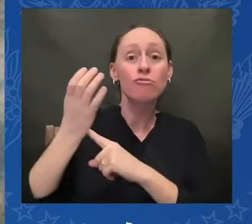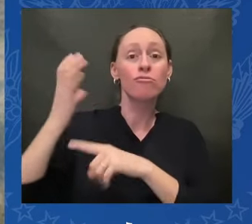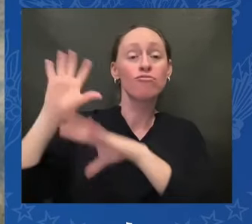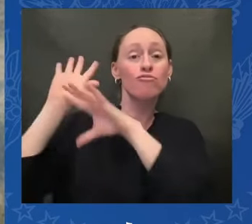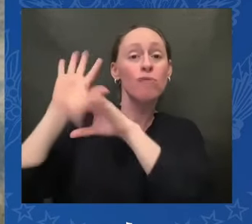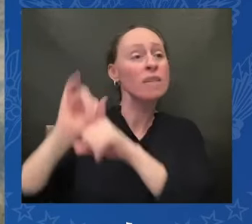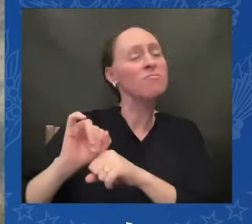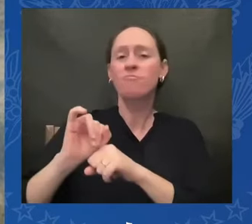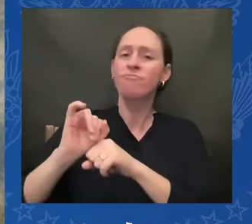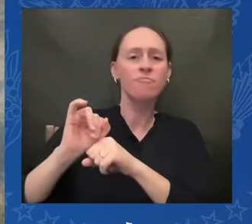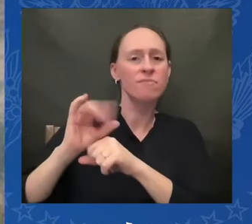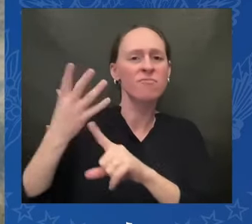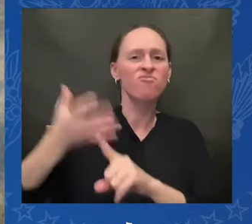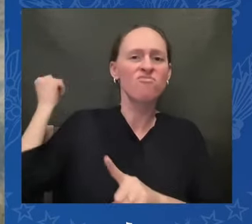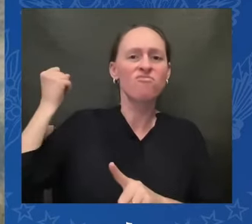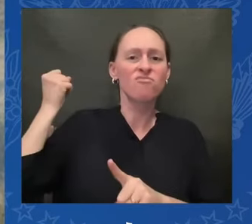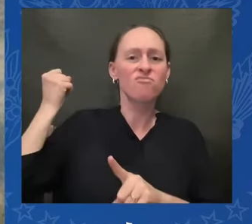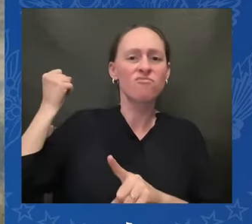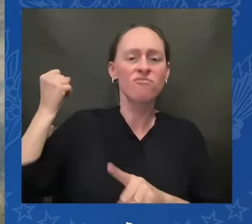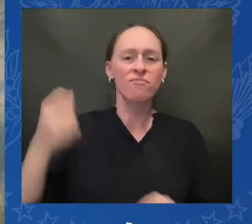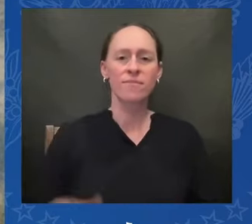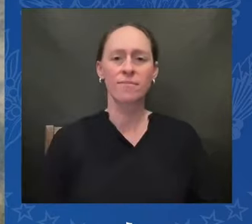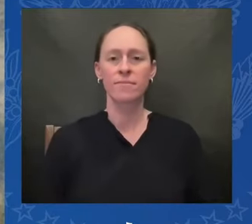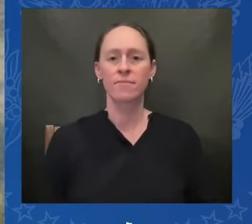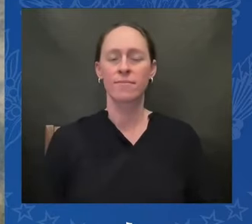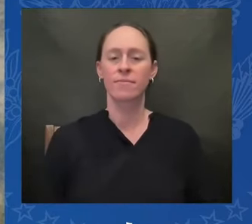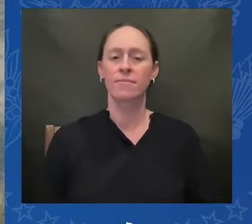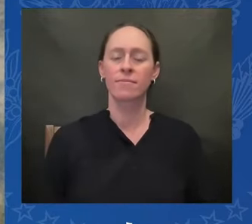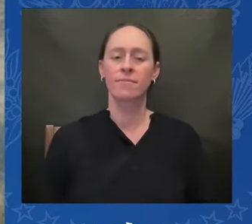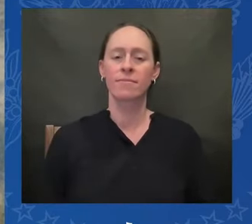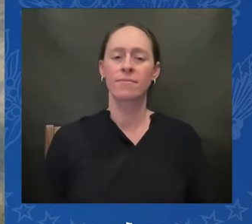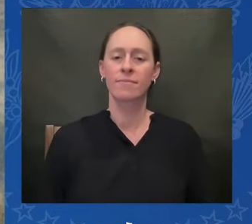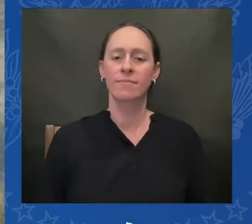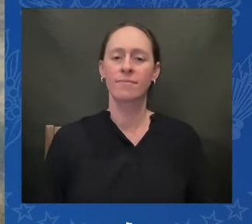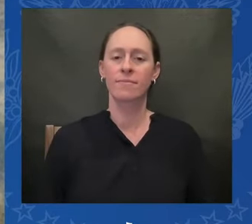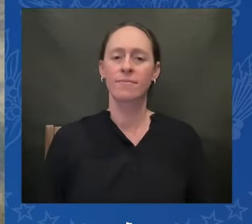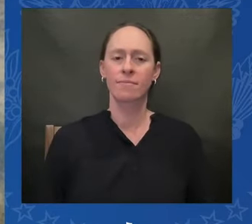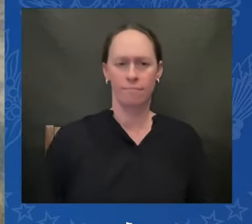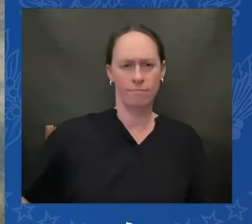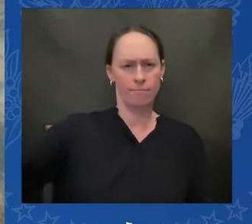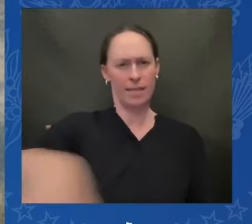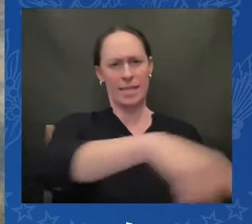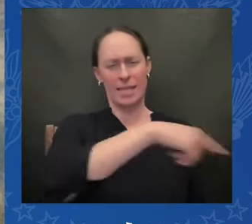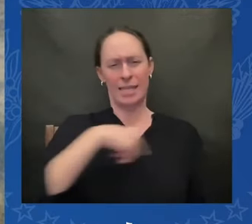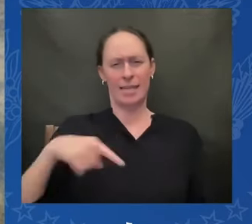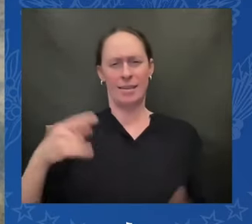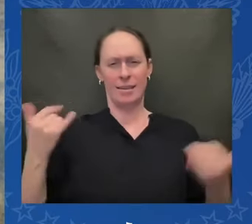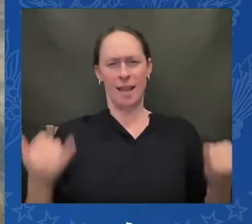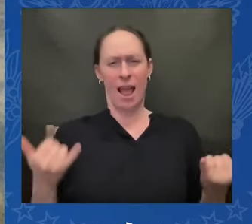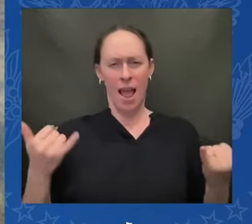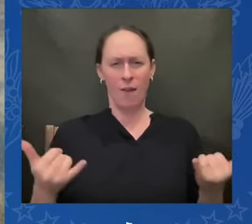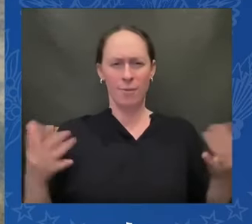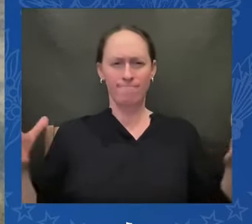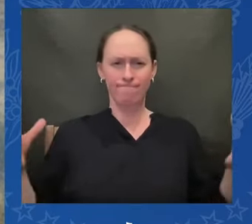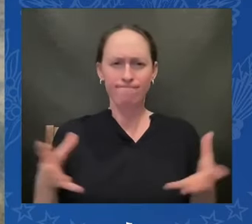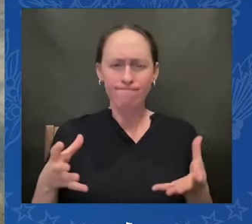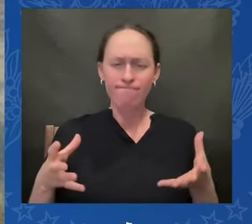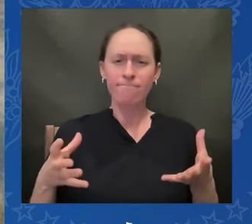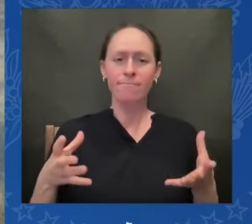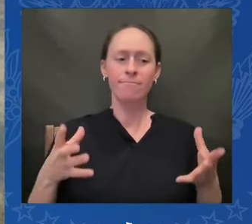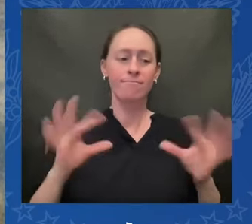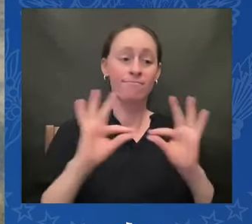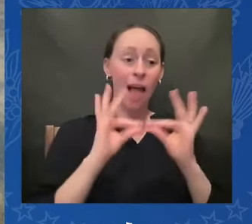but as we stand here together my friends and relatives we know that the federal